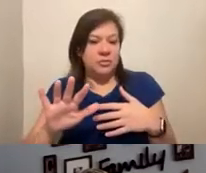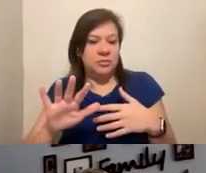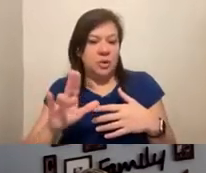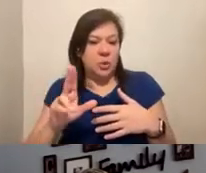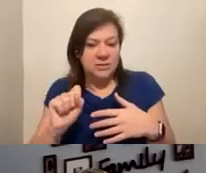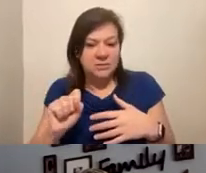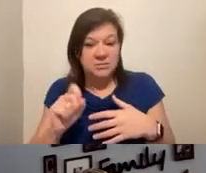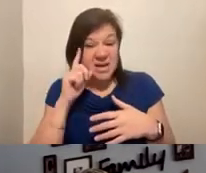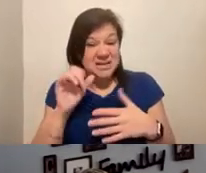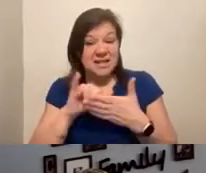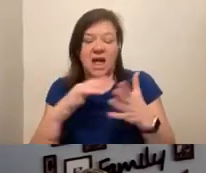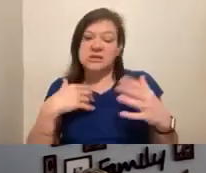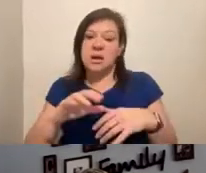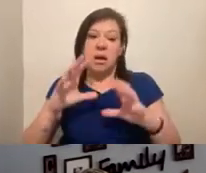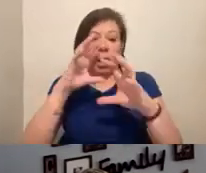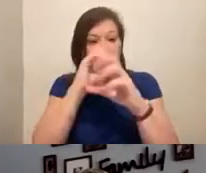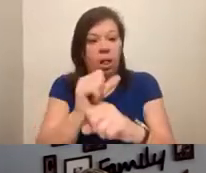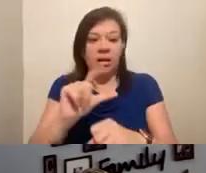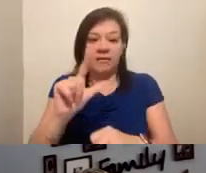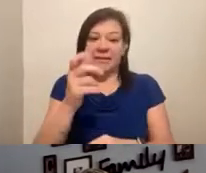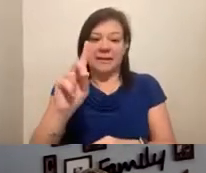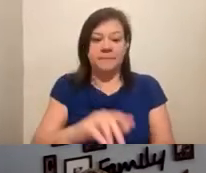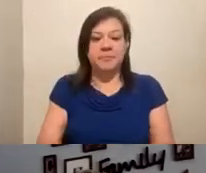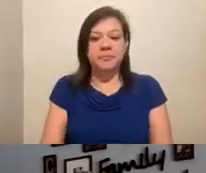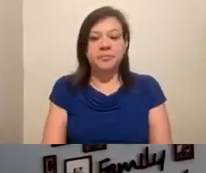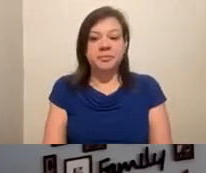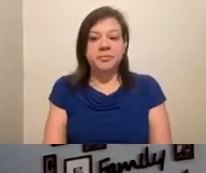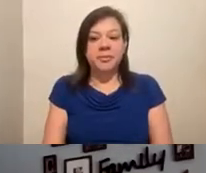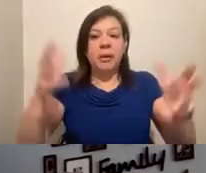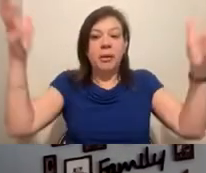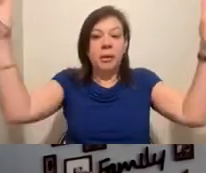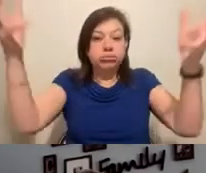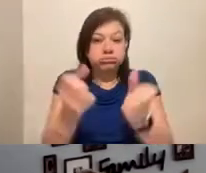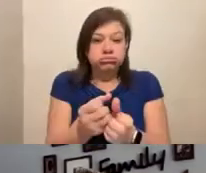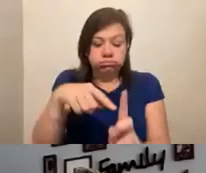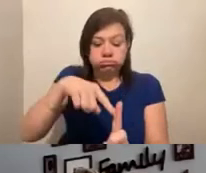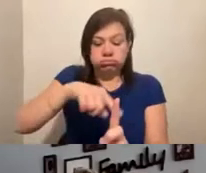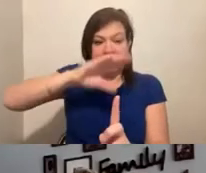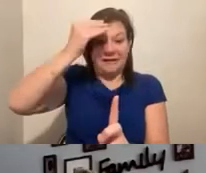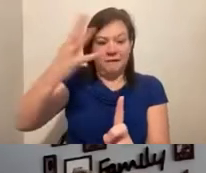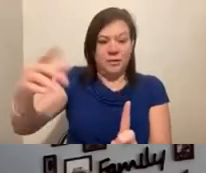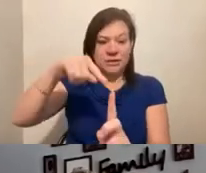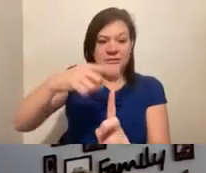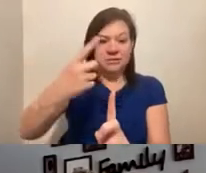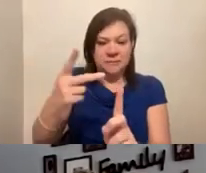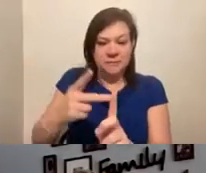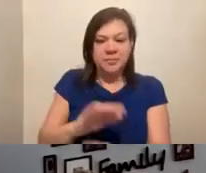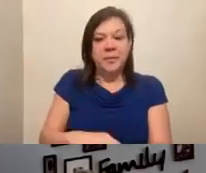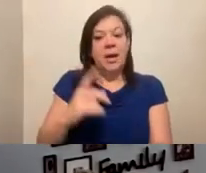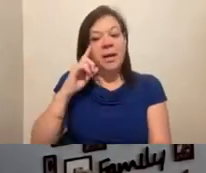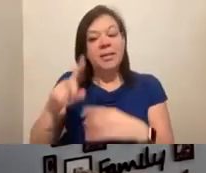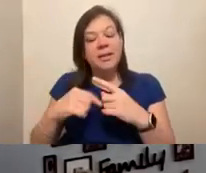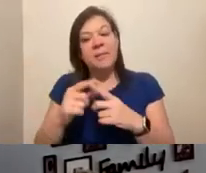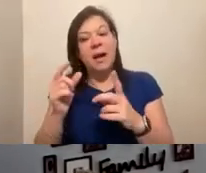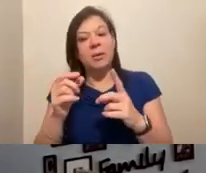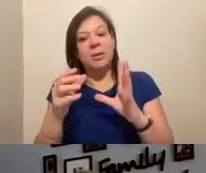one of the draws of LEAD, centralizing this information. And when I think about the words that the,